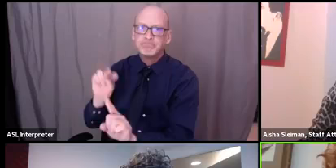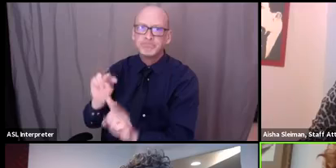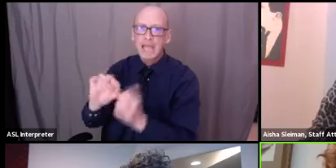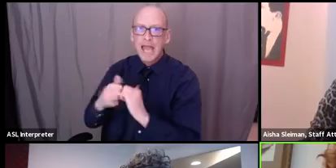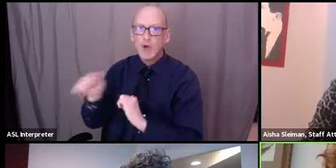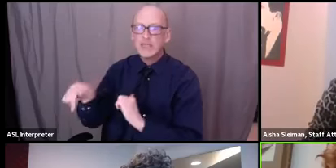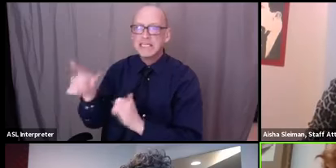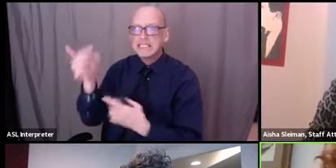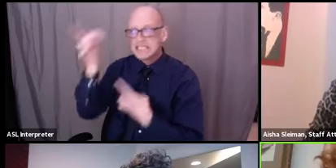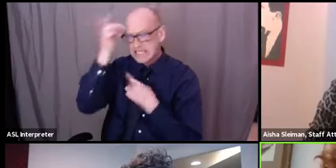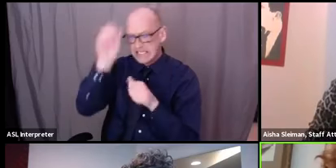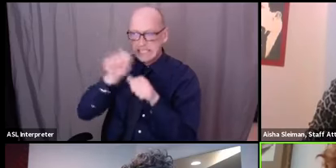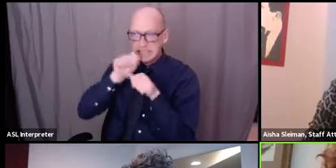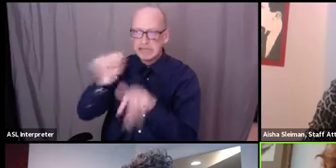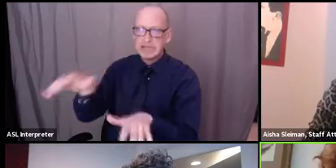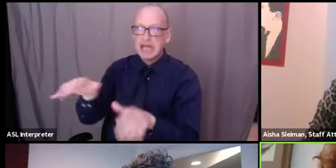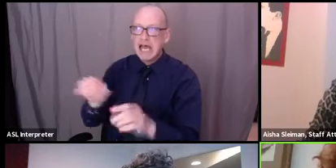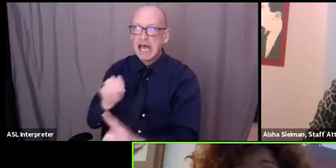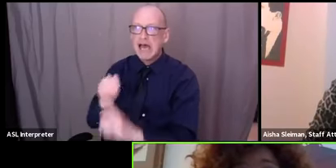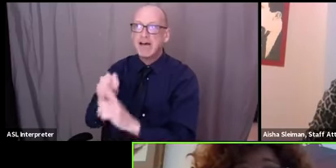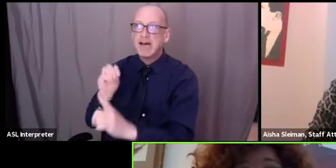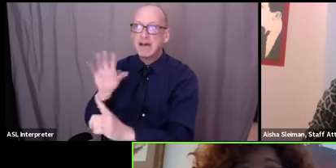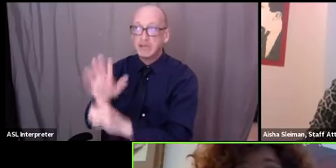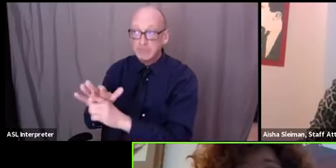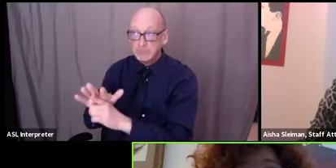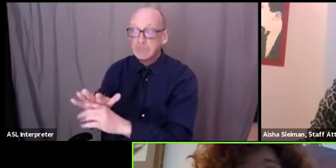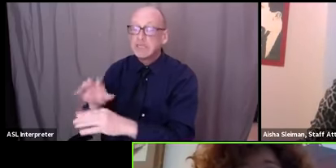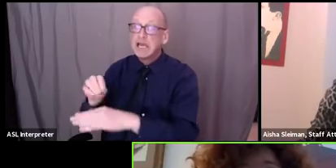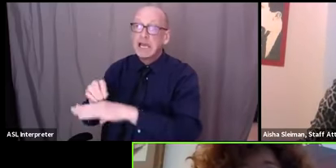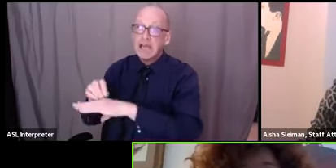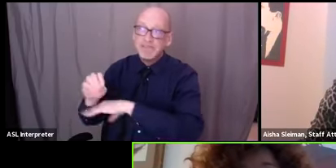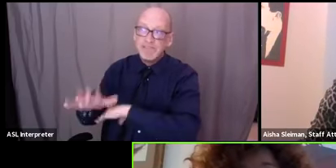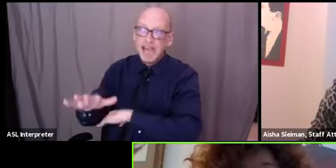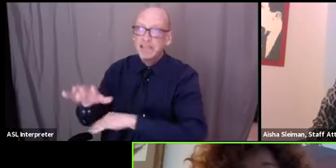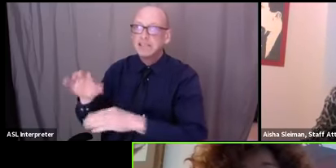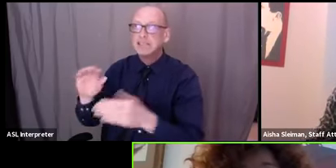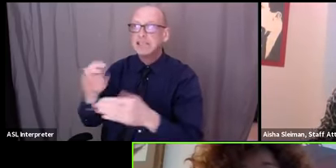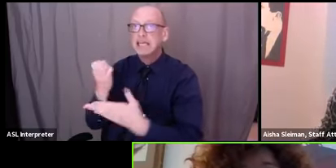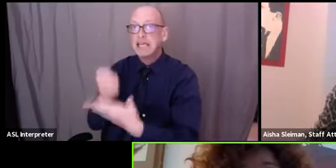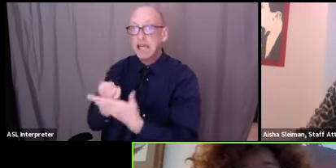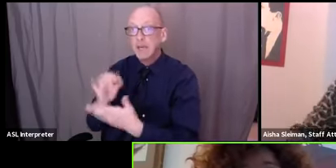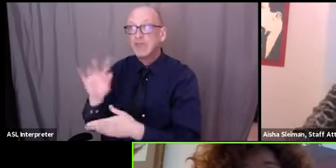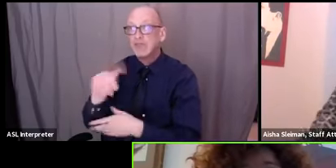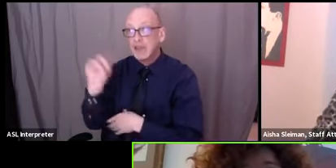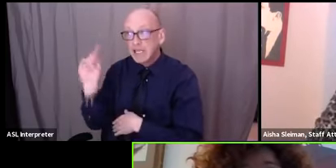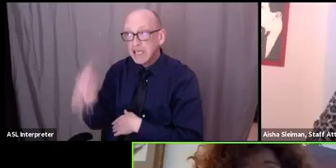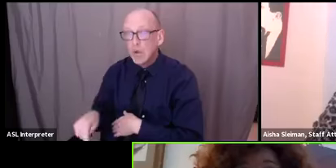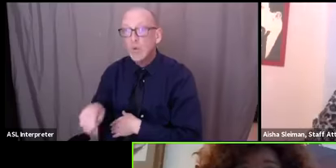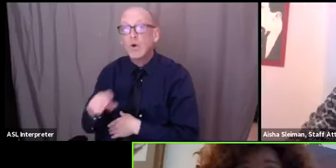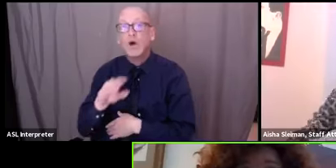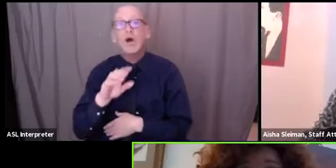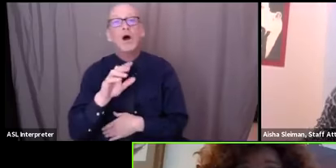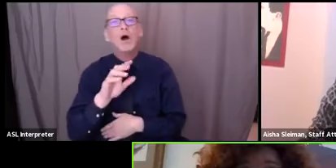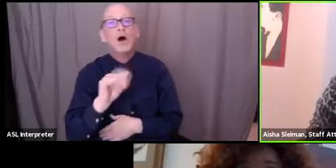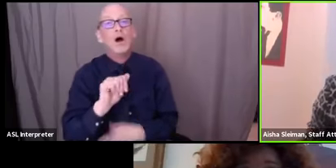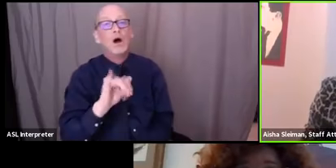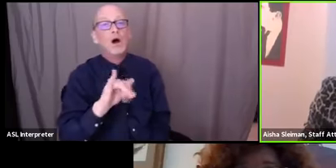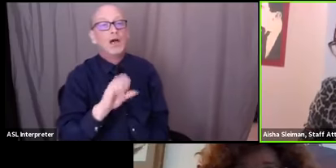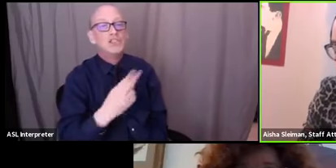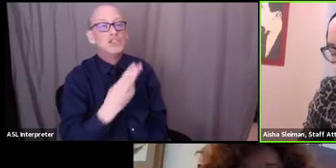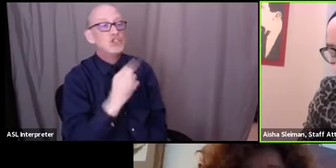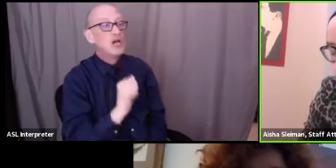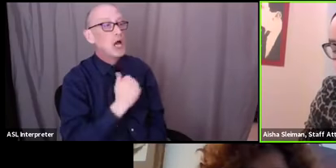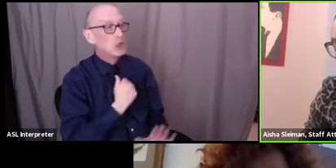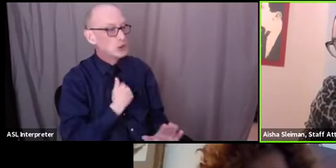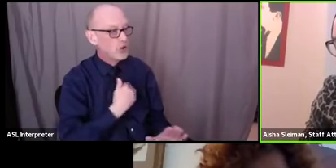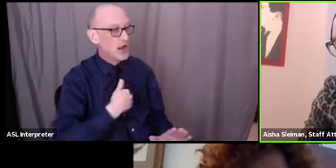is affecting the economy of toledo sorry um i